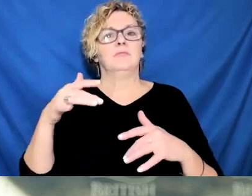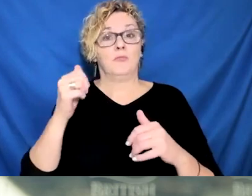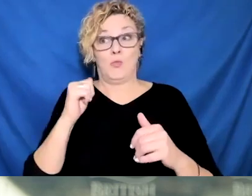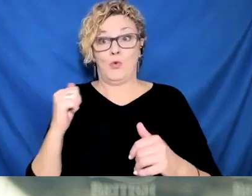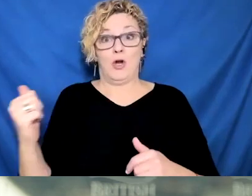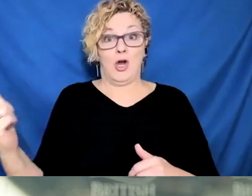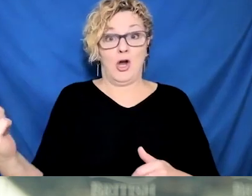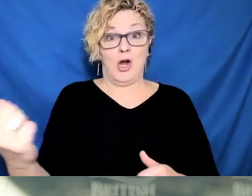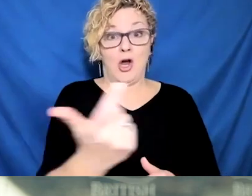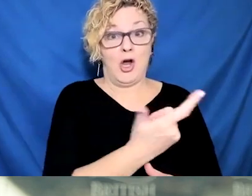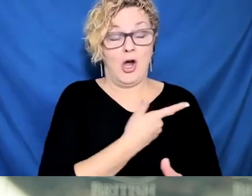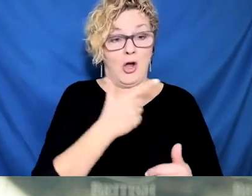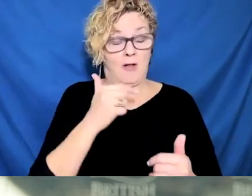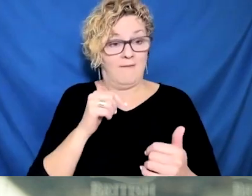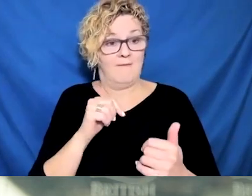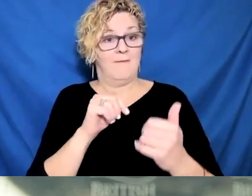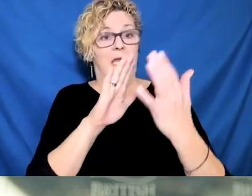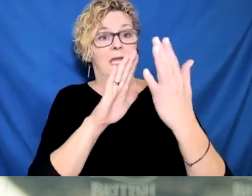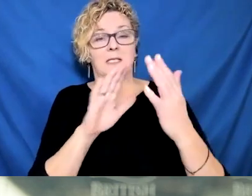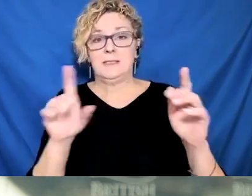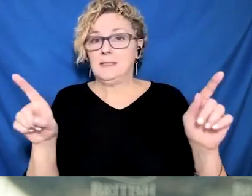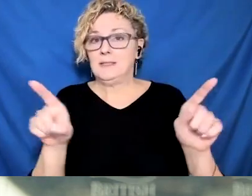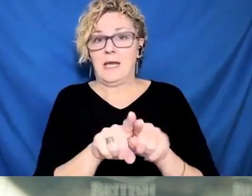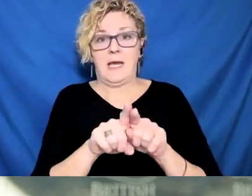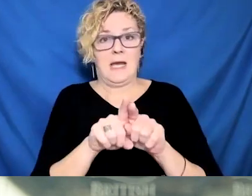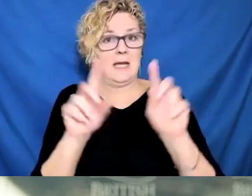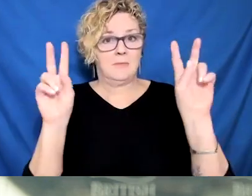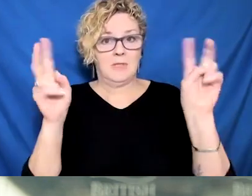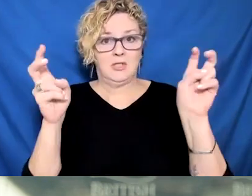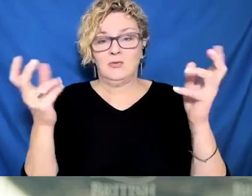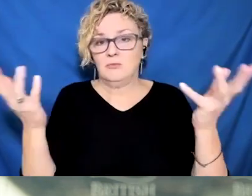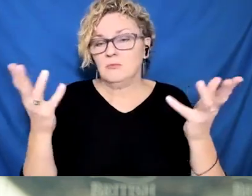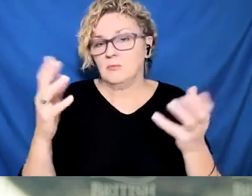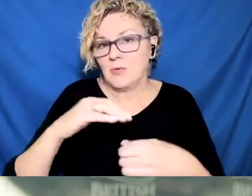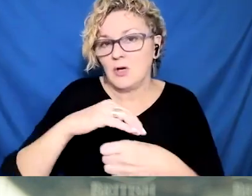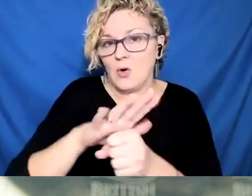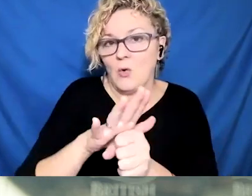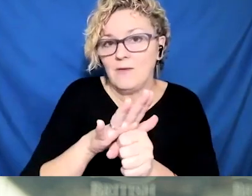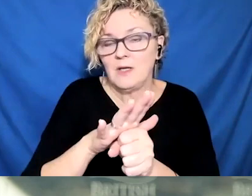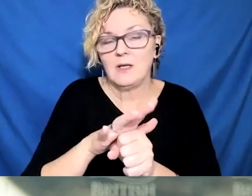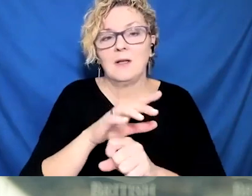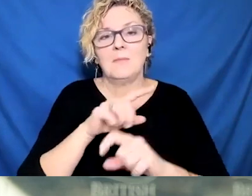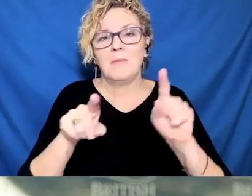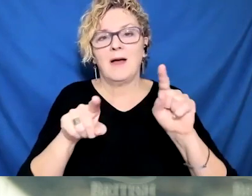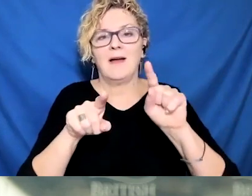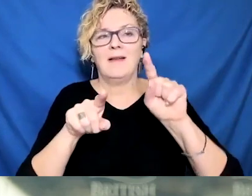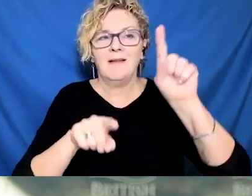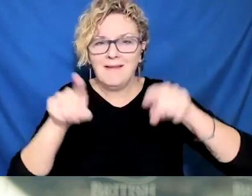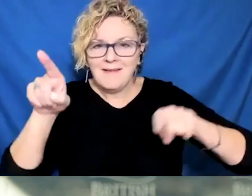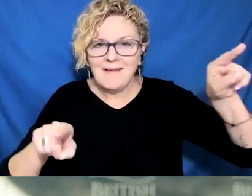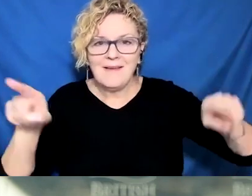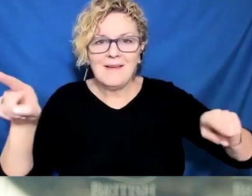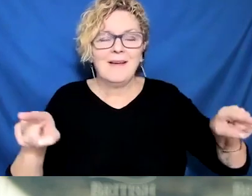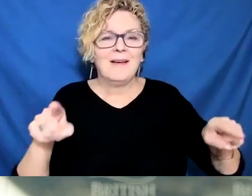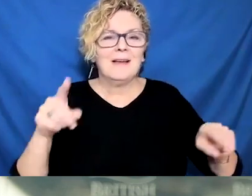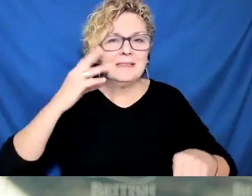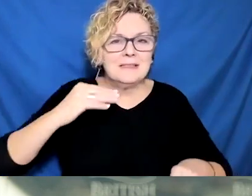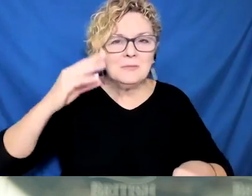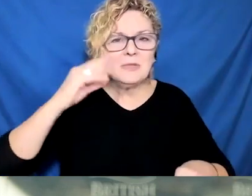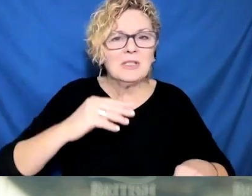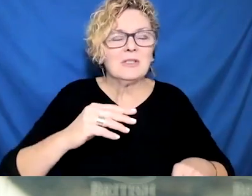to refer to them because you will see yourself, but also the ones you love, in these charts.